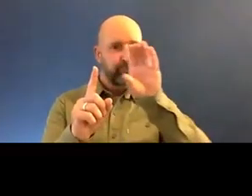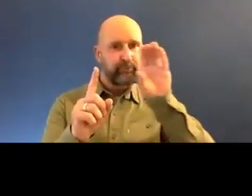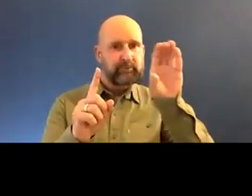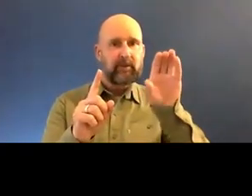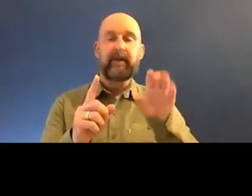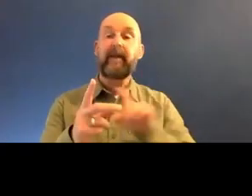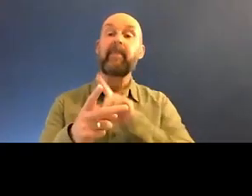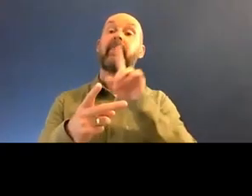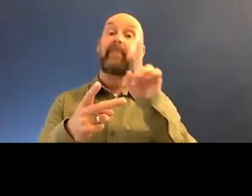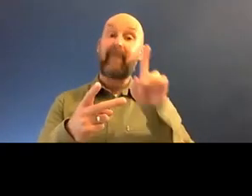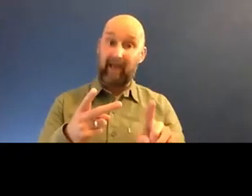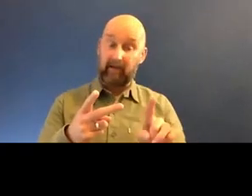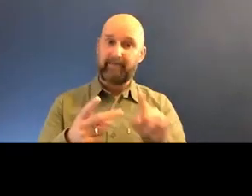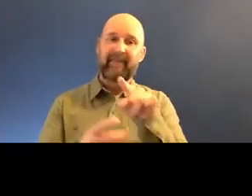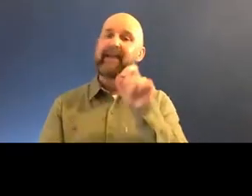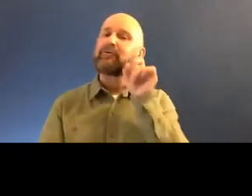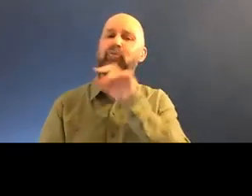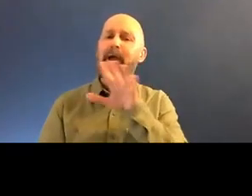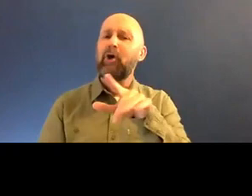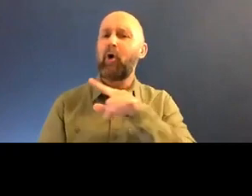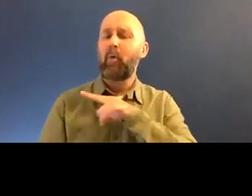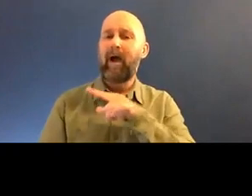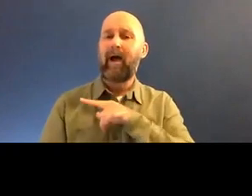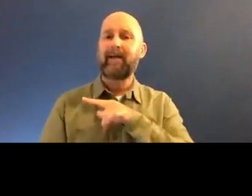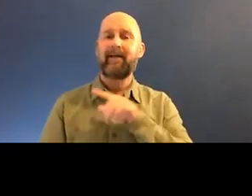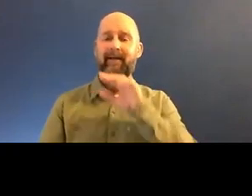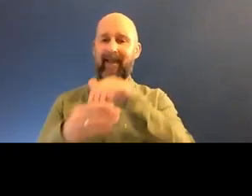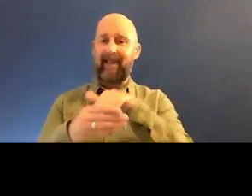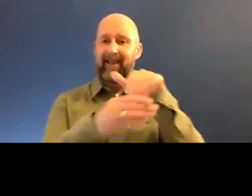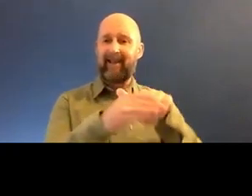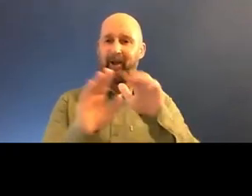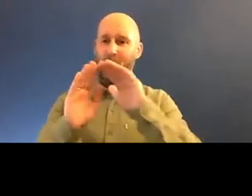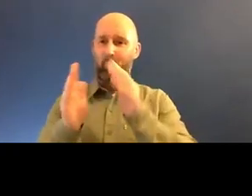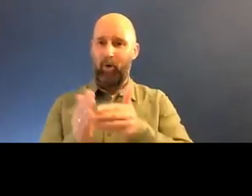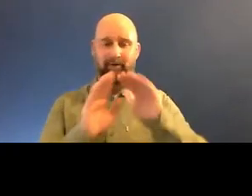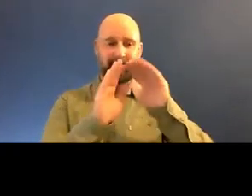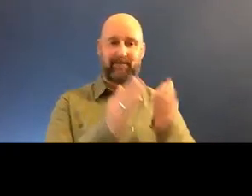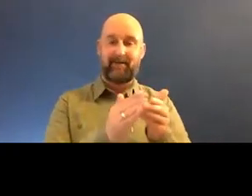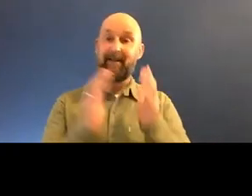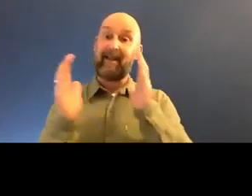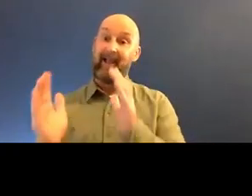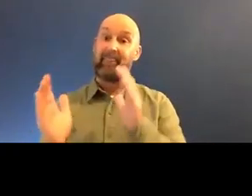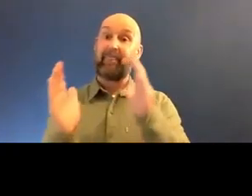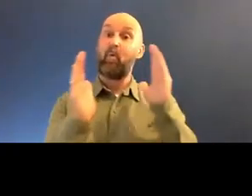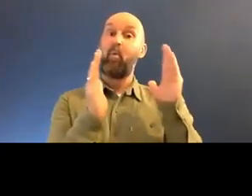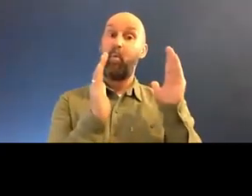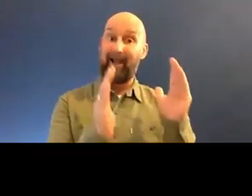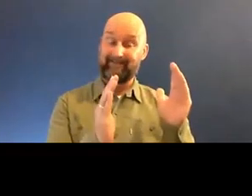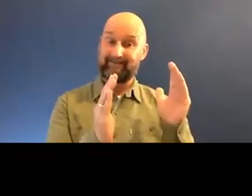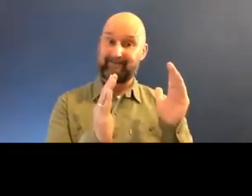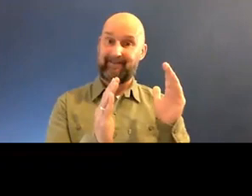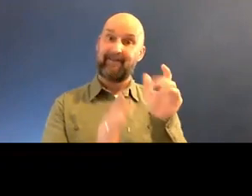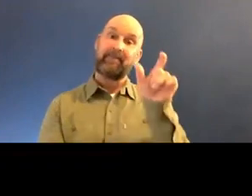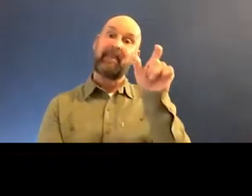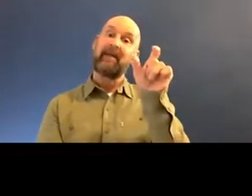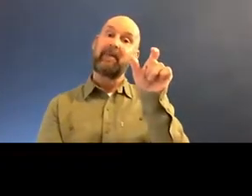think it's kind of strange when you live in two different worlds. In the West, the figure is kind